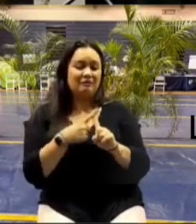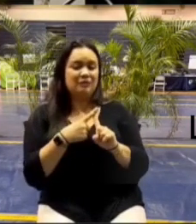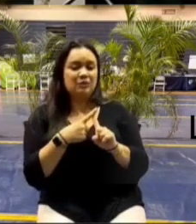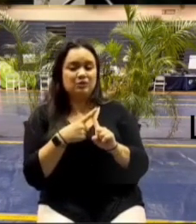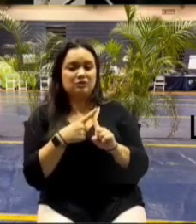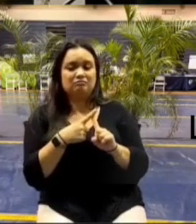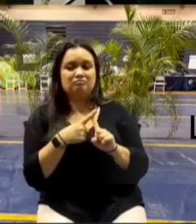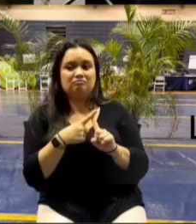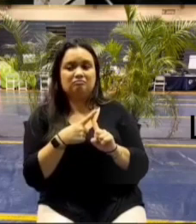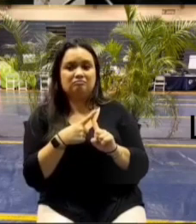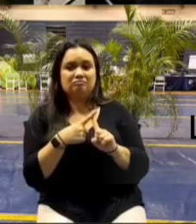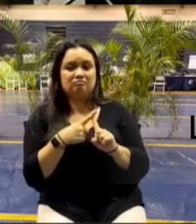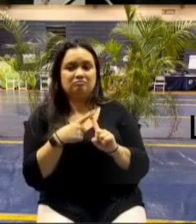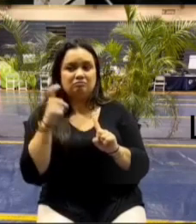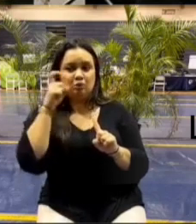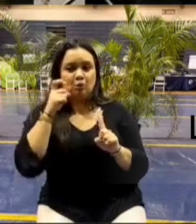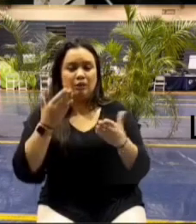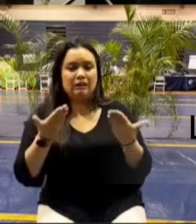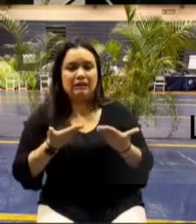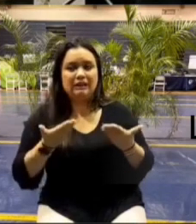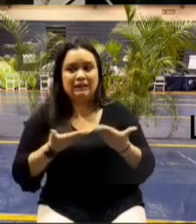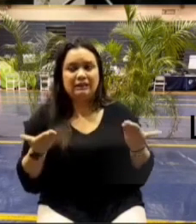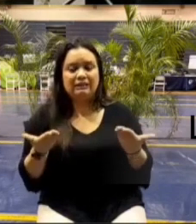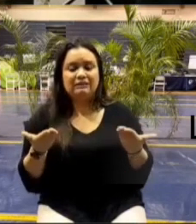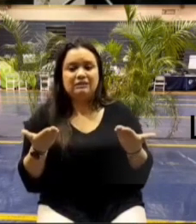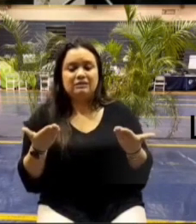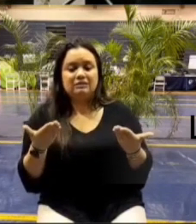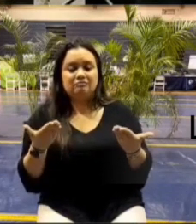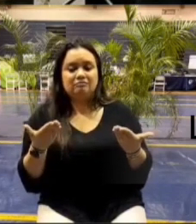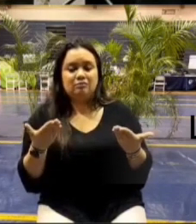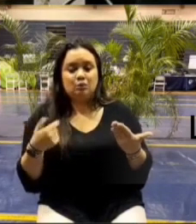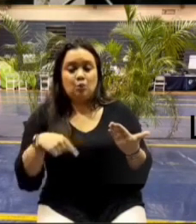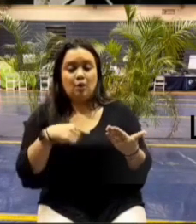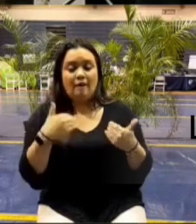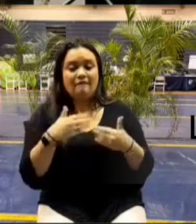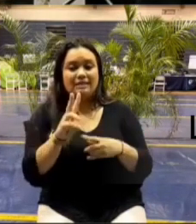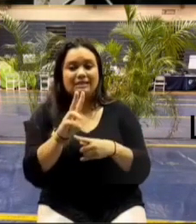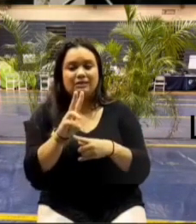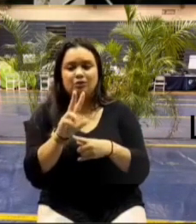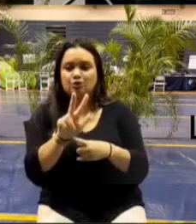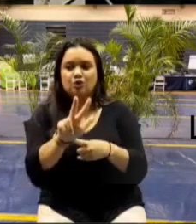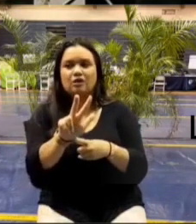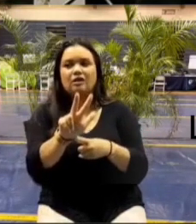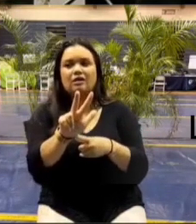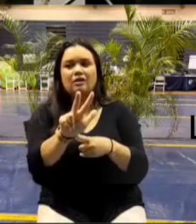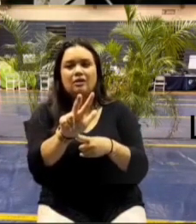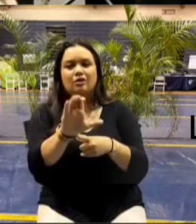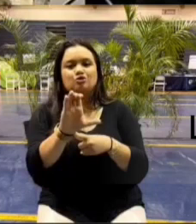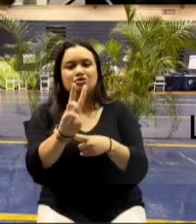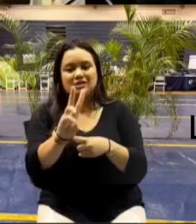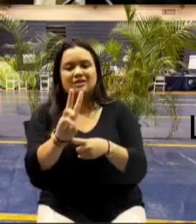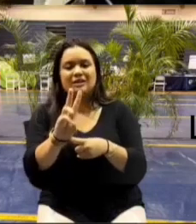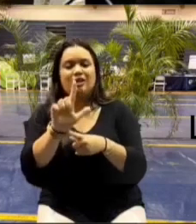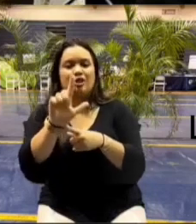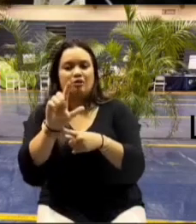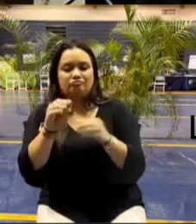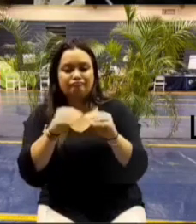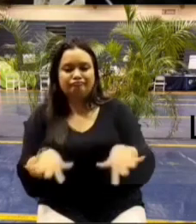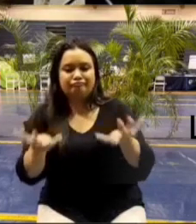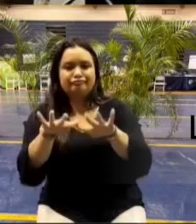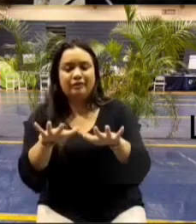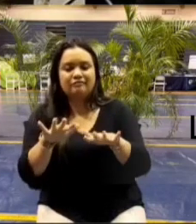practical thing and i think everybody sees it already we have the 306 locks that have been cleared that's the 20 21 crews